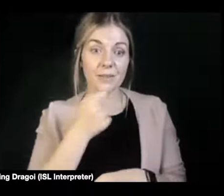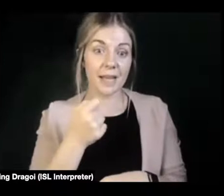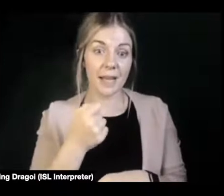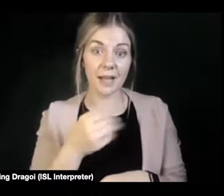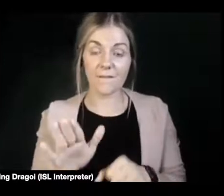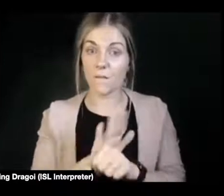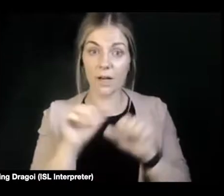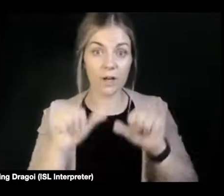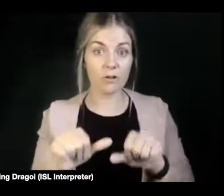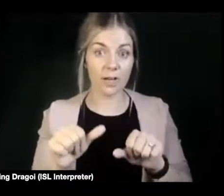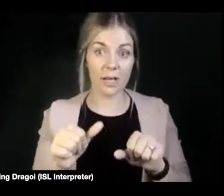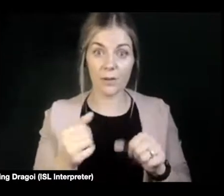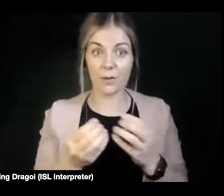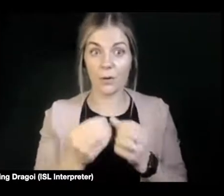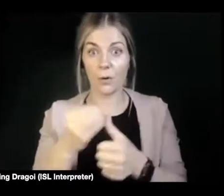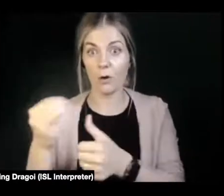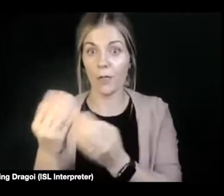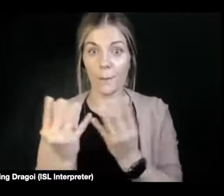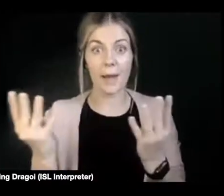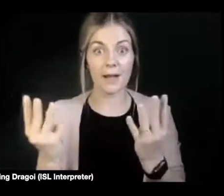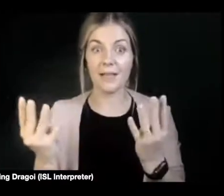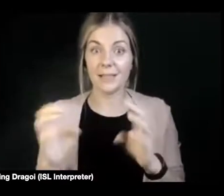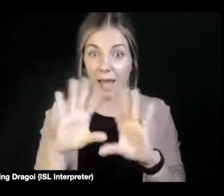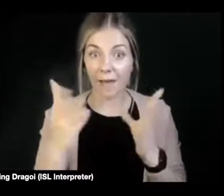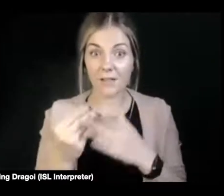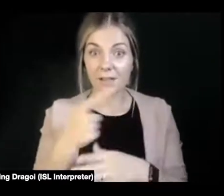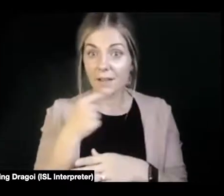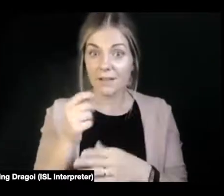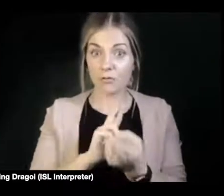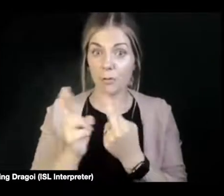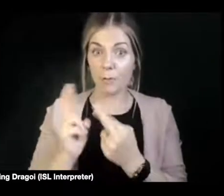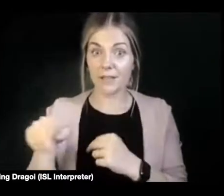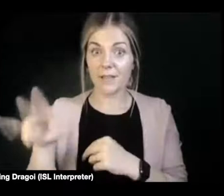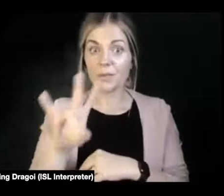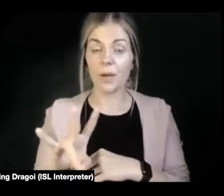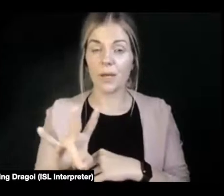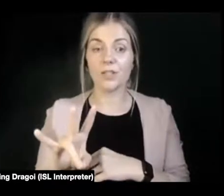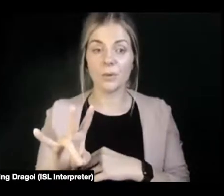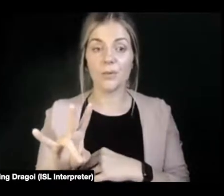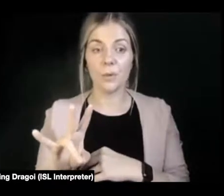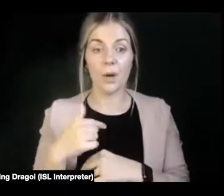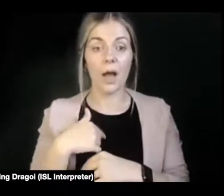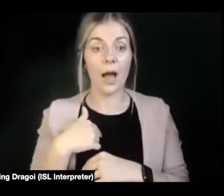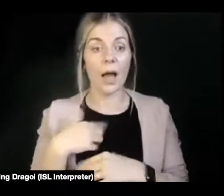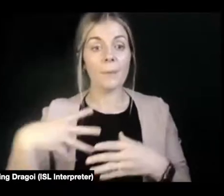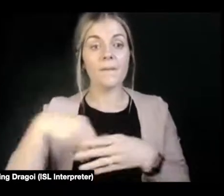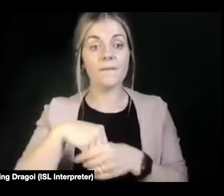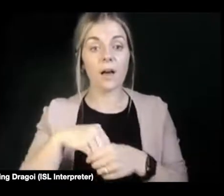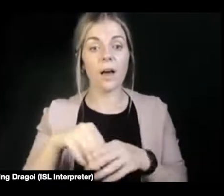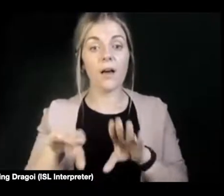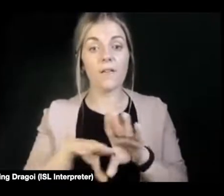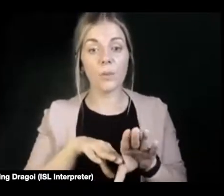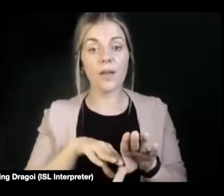panelists with everything they've said in response to this question. And I would be involved with the reproductive justice